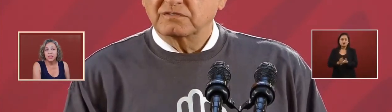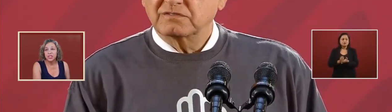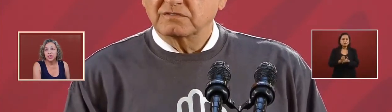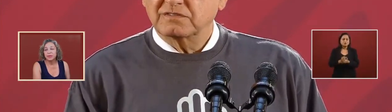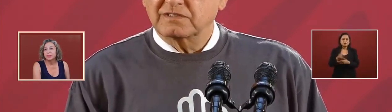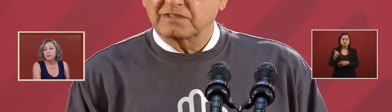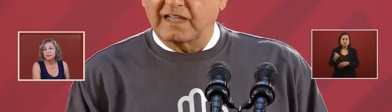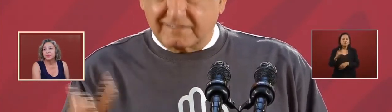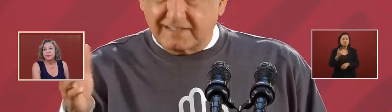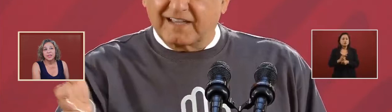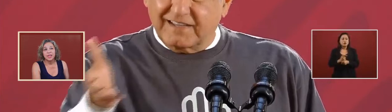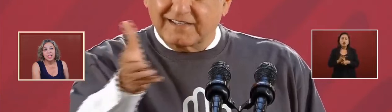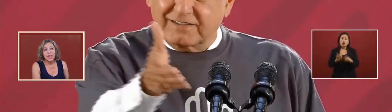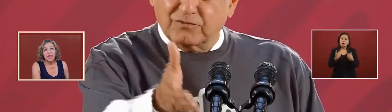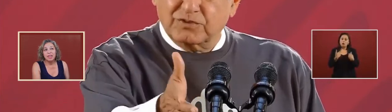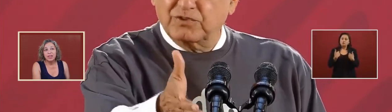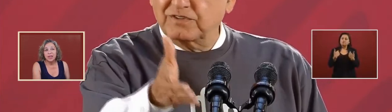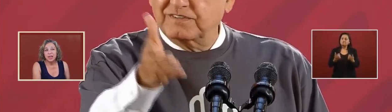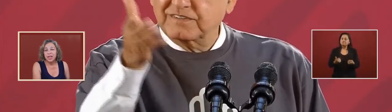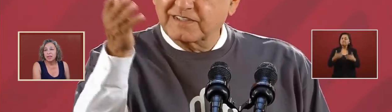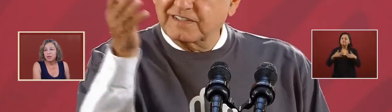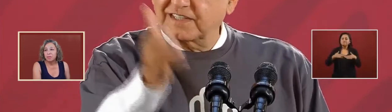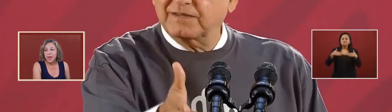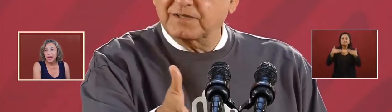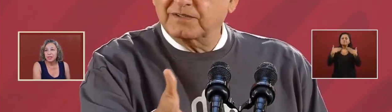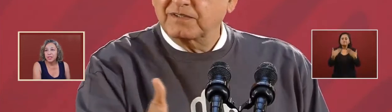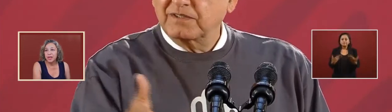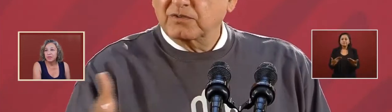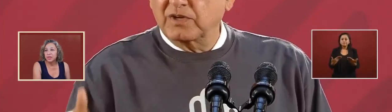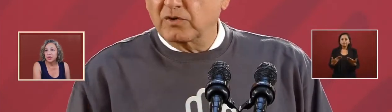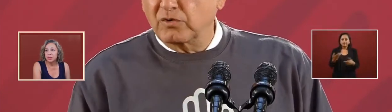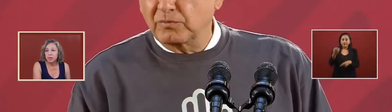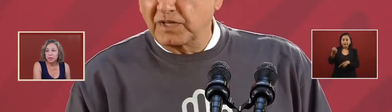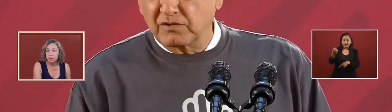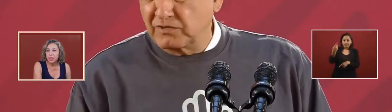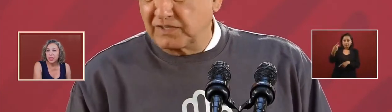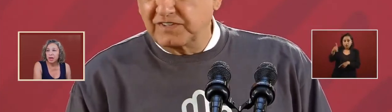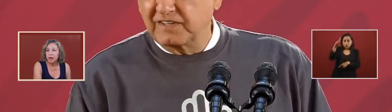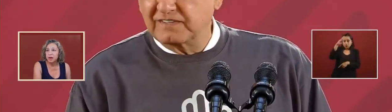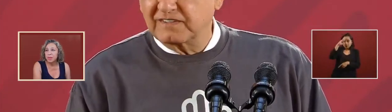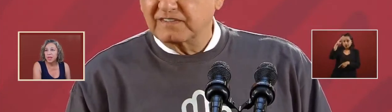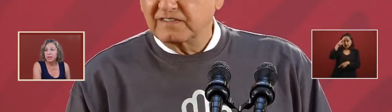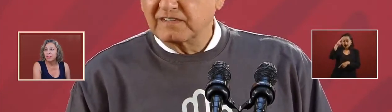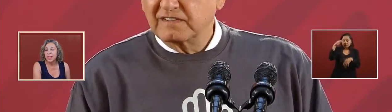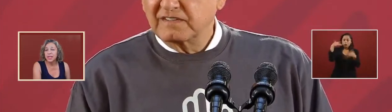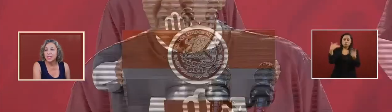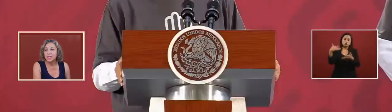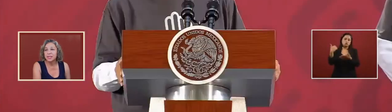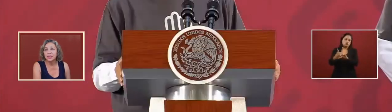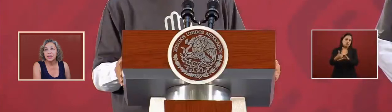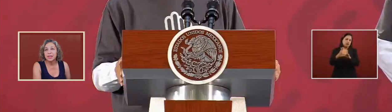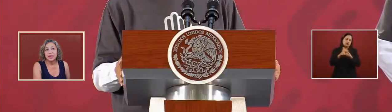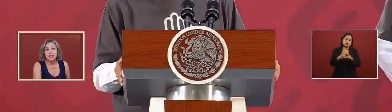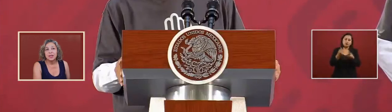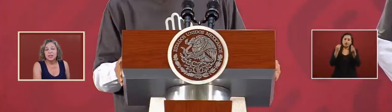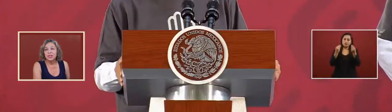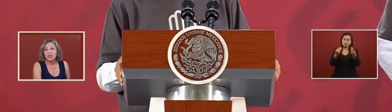very much even in matters that have to do with economy and finances